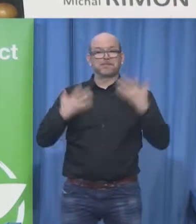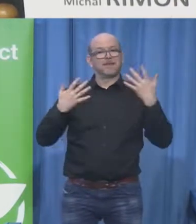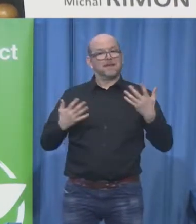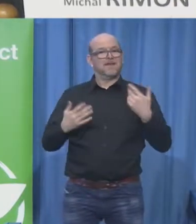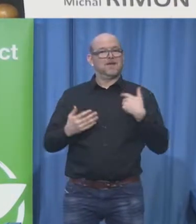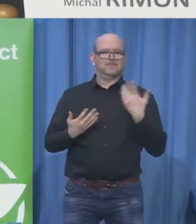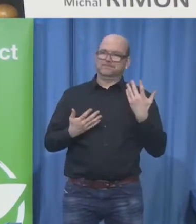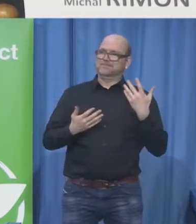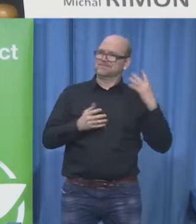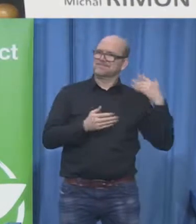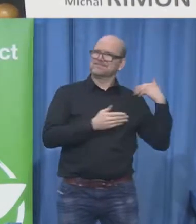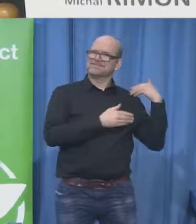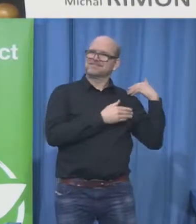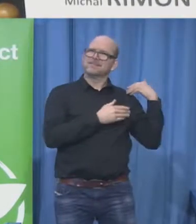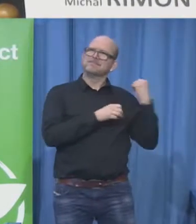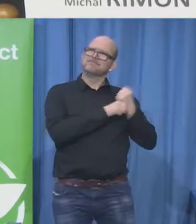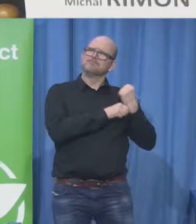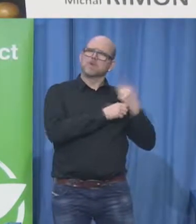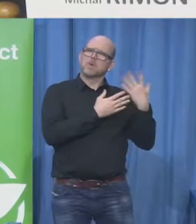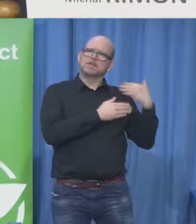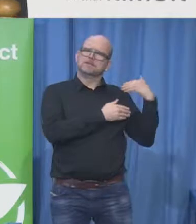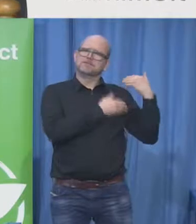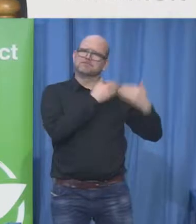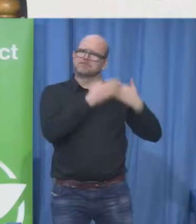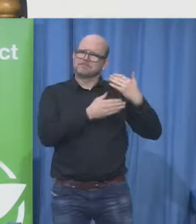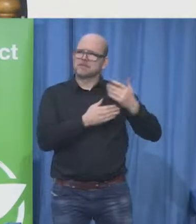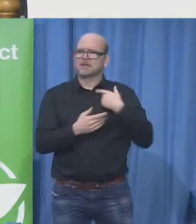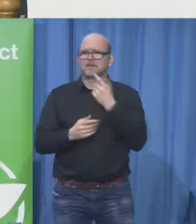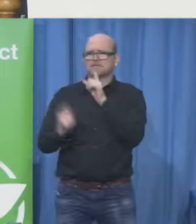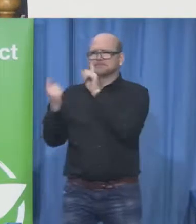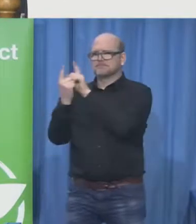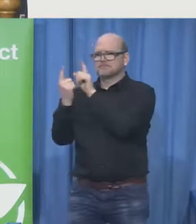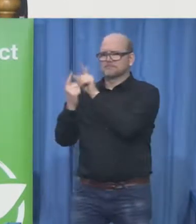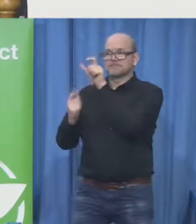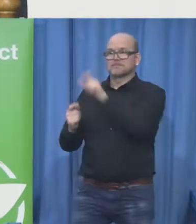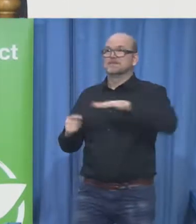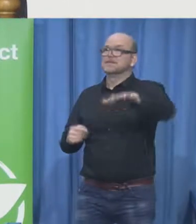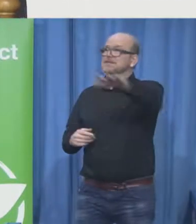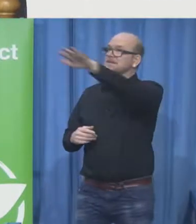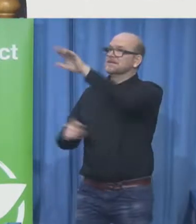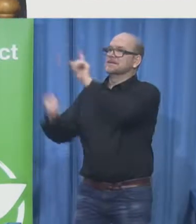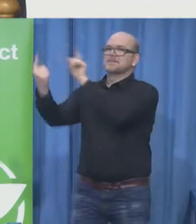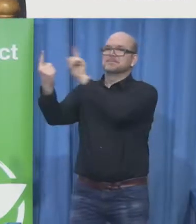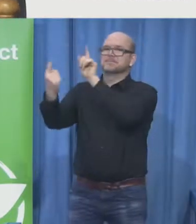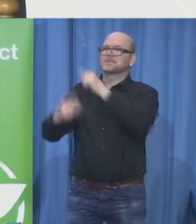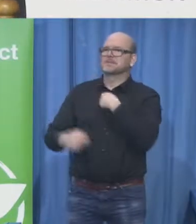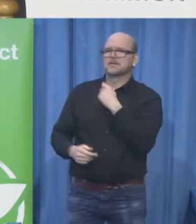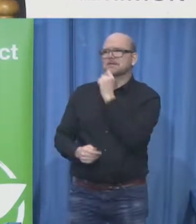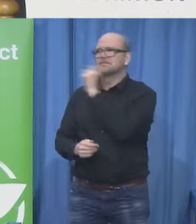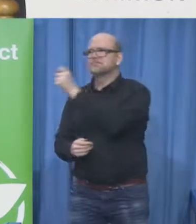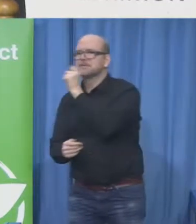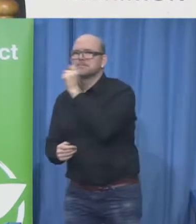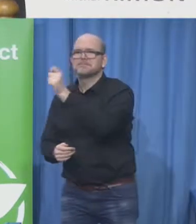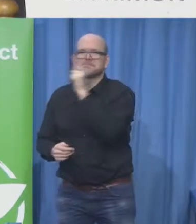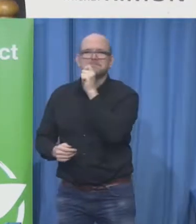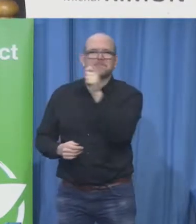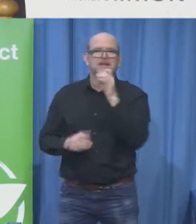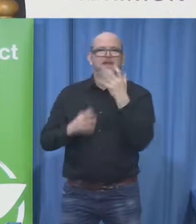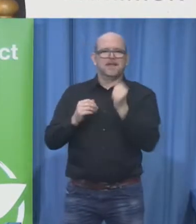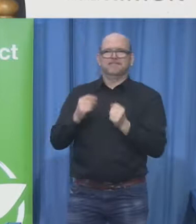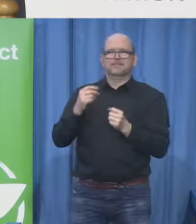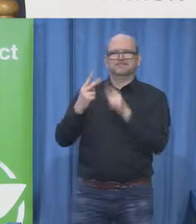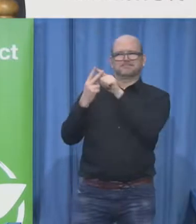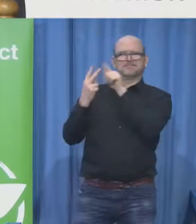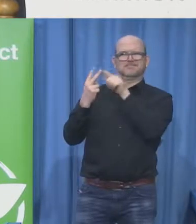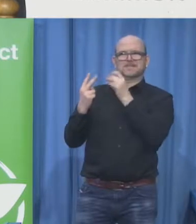asked people here two questions the first one was what assumptions do you think people assume about